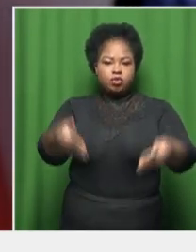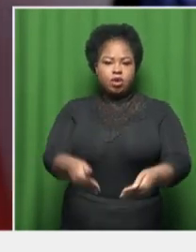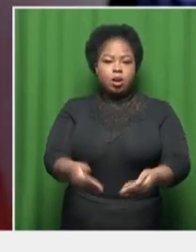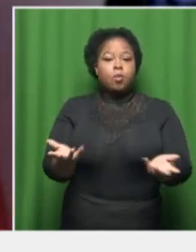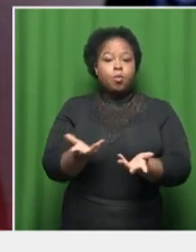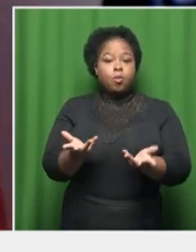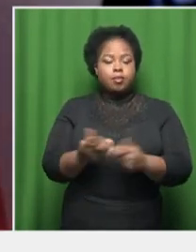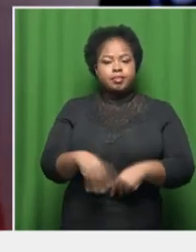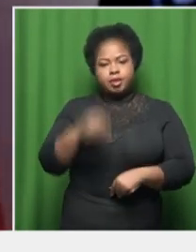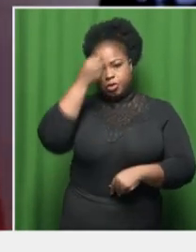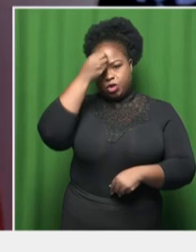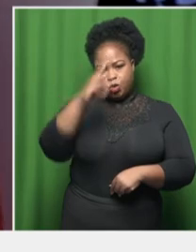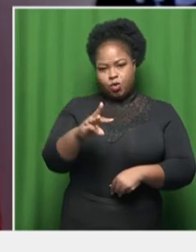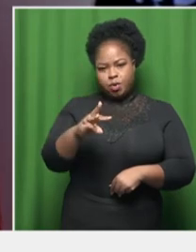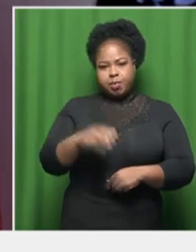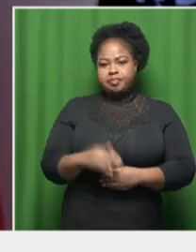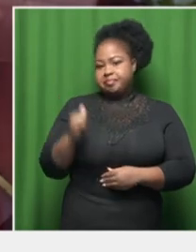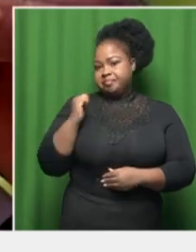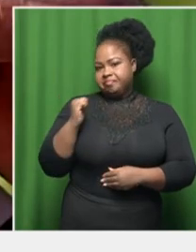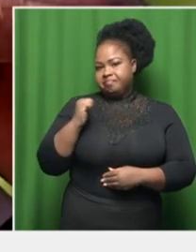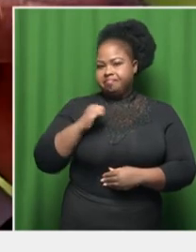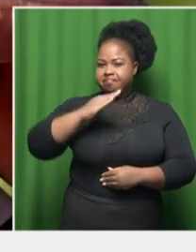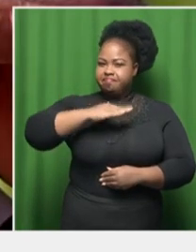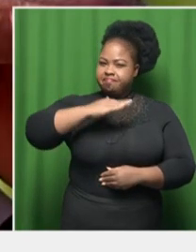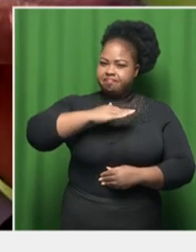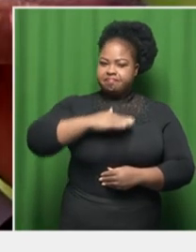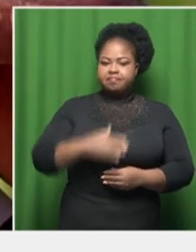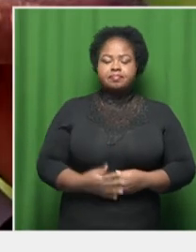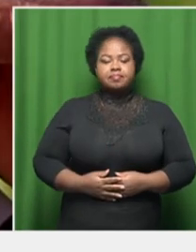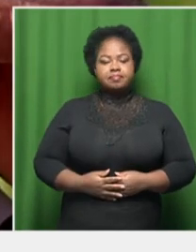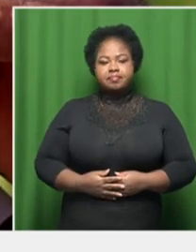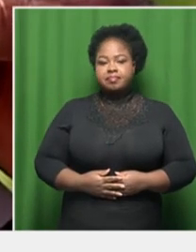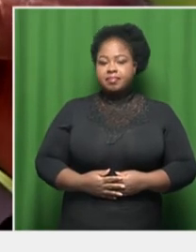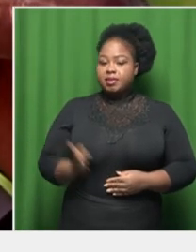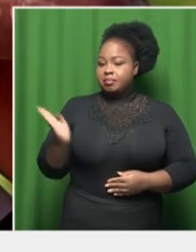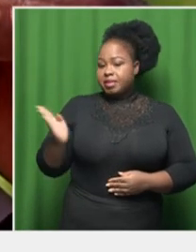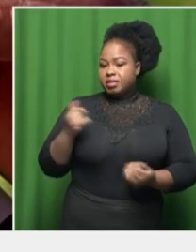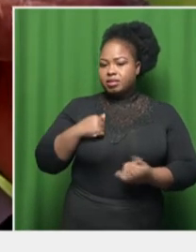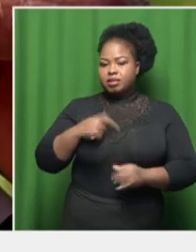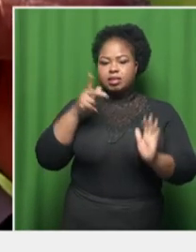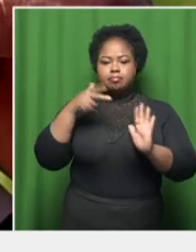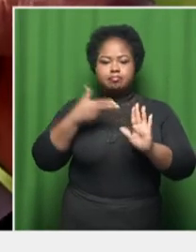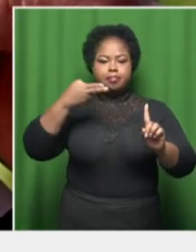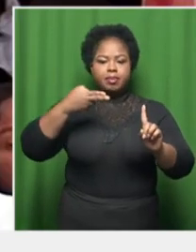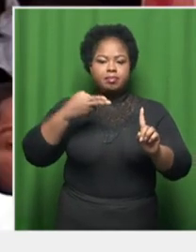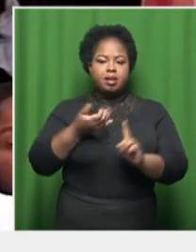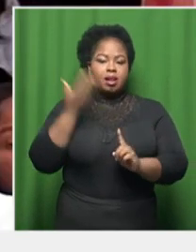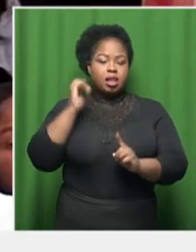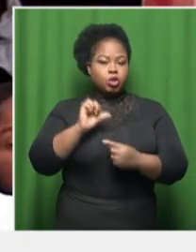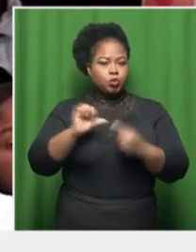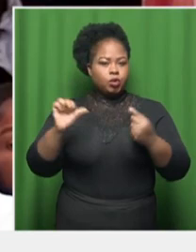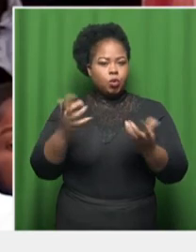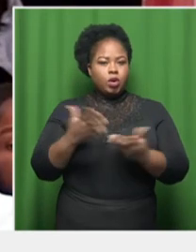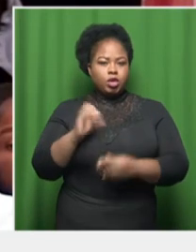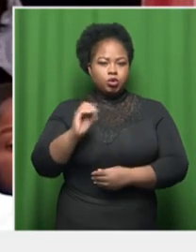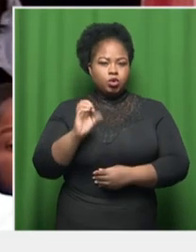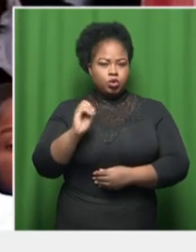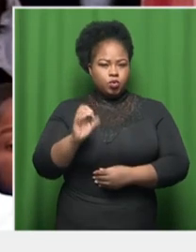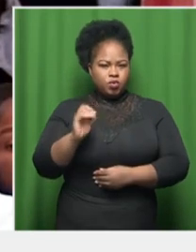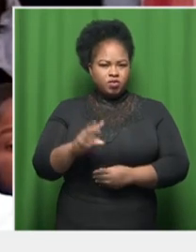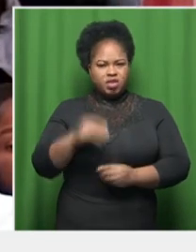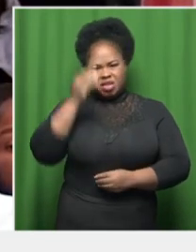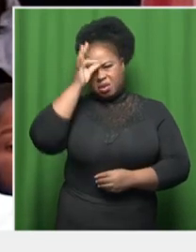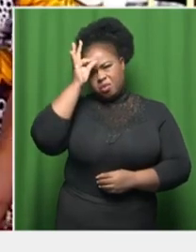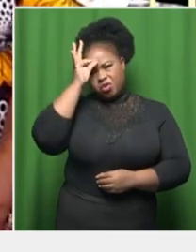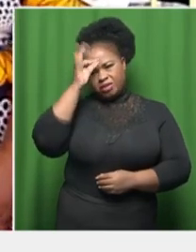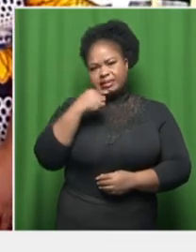Mabopani, I beg your pardon, in Pretoria yesterday afternoon. Moseu was gunned down last week in Sosha-Gouwe and police